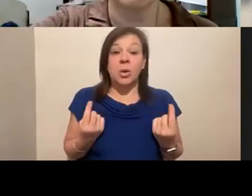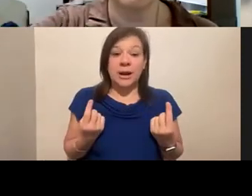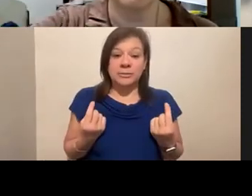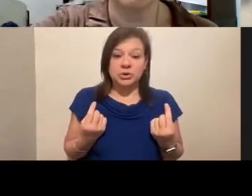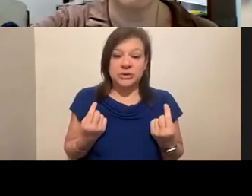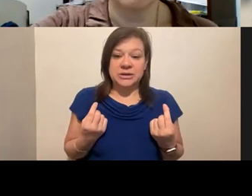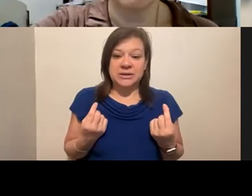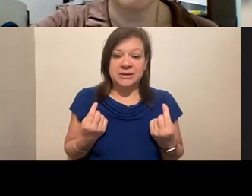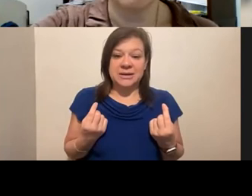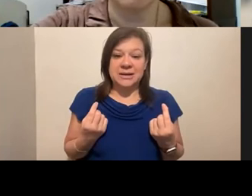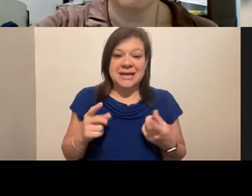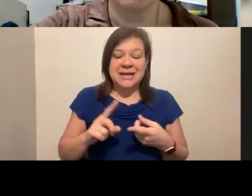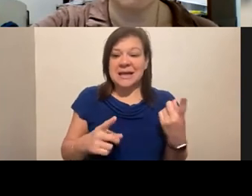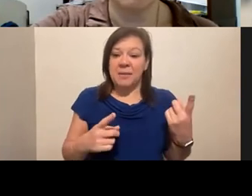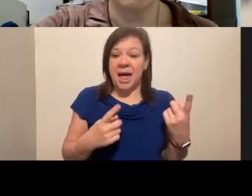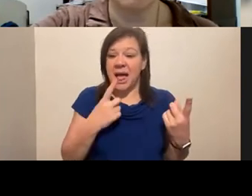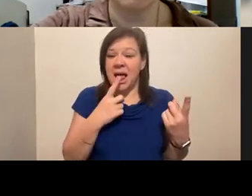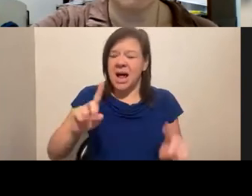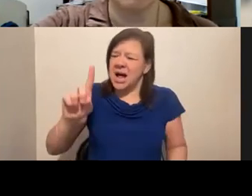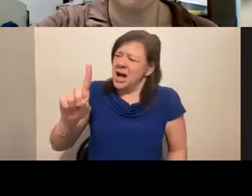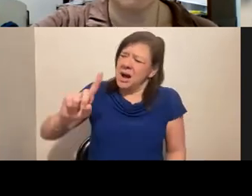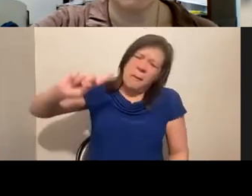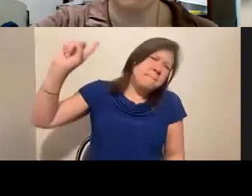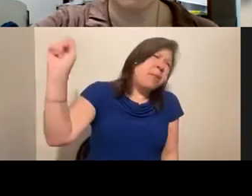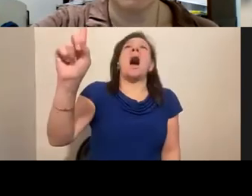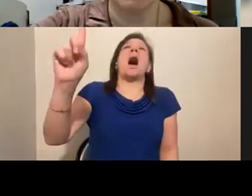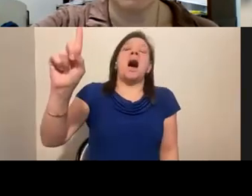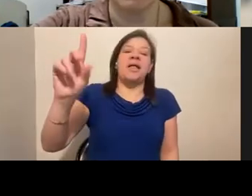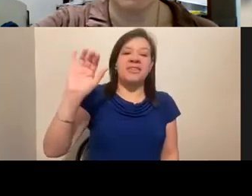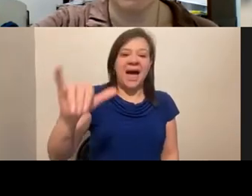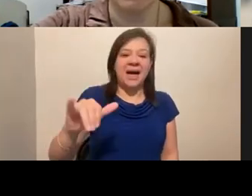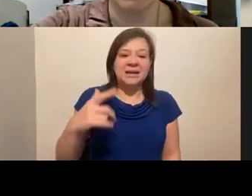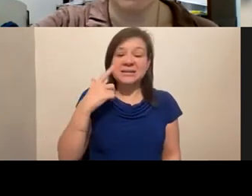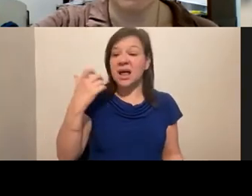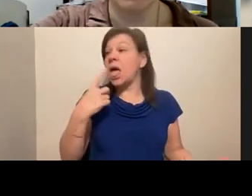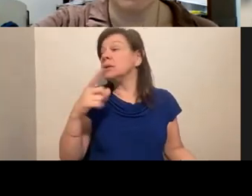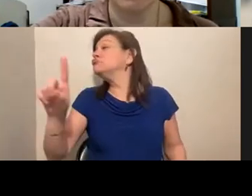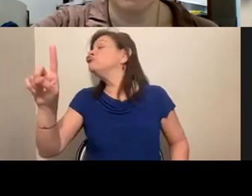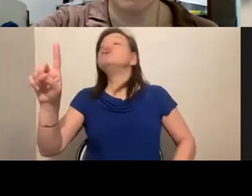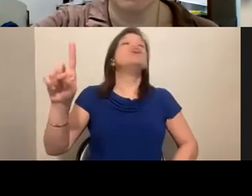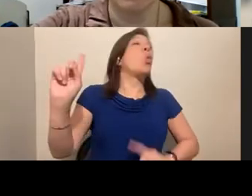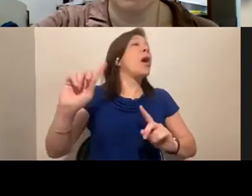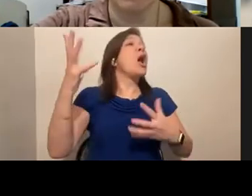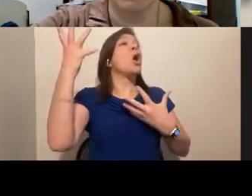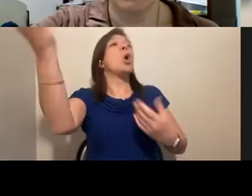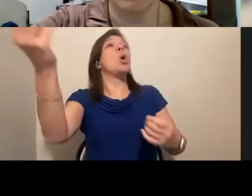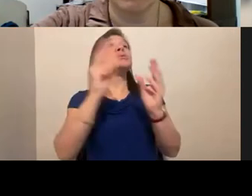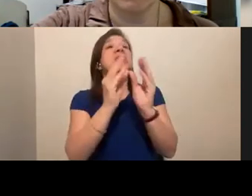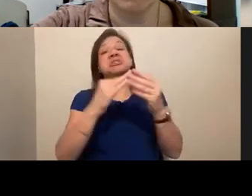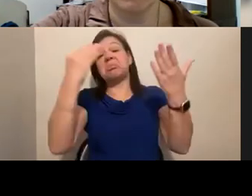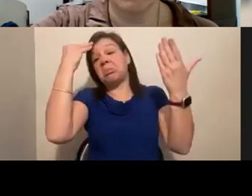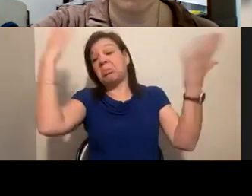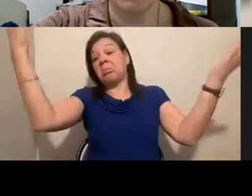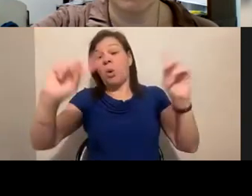holding up my finger licking it and throwing it to the wind, you know, kind of like indicating that I can just go wherever I want,